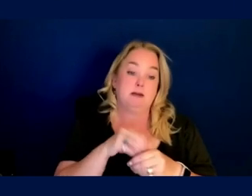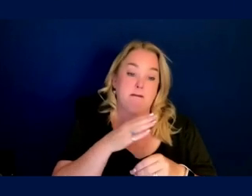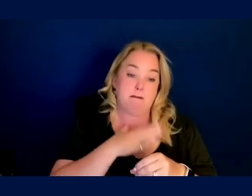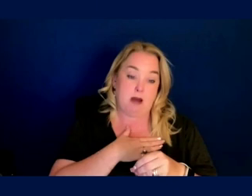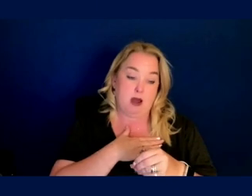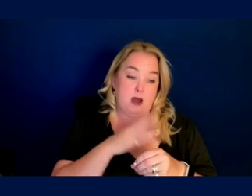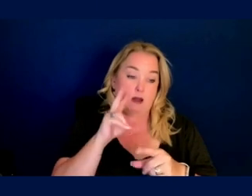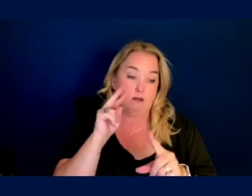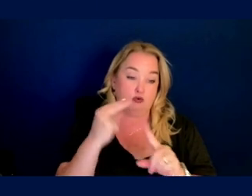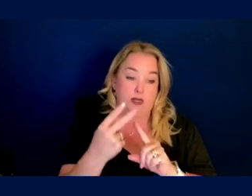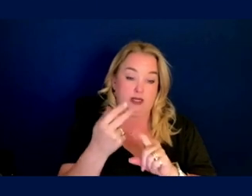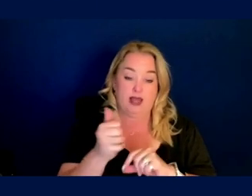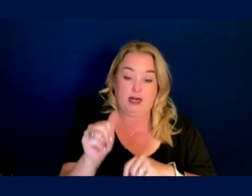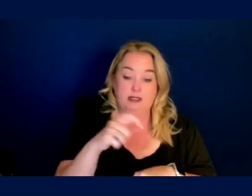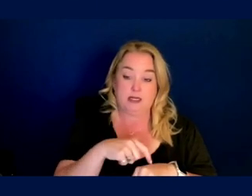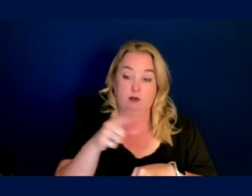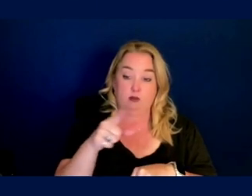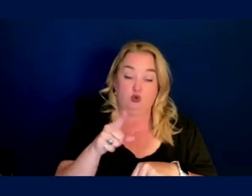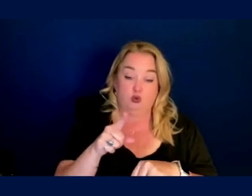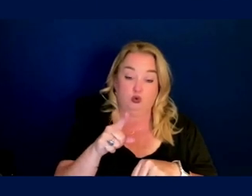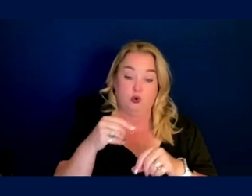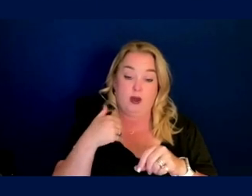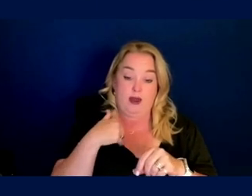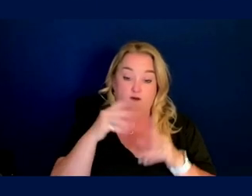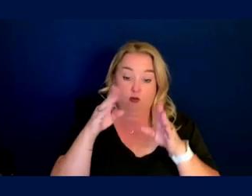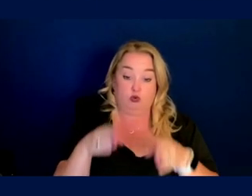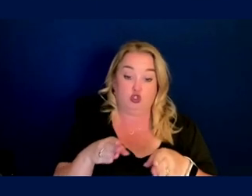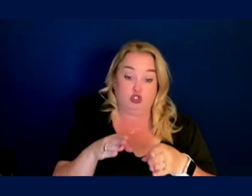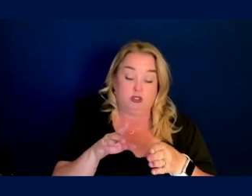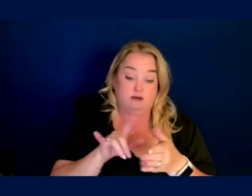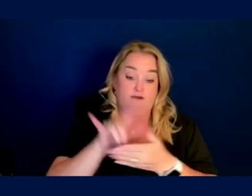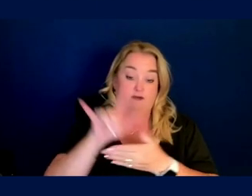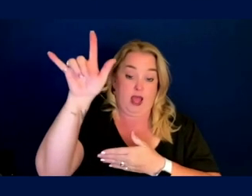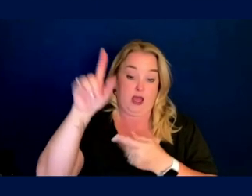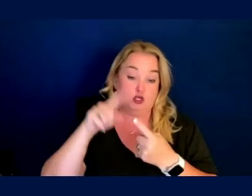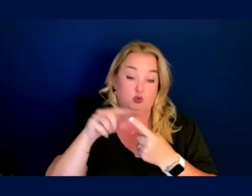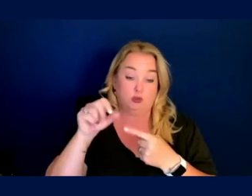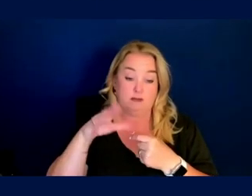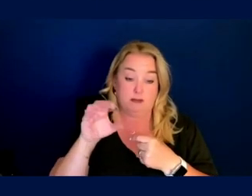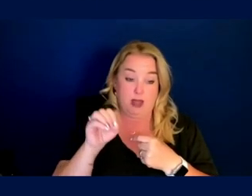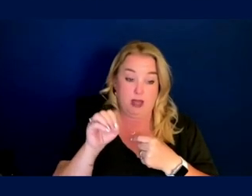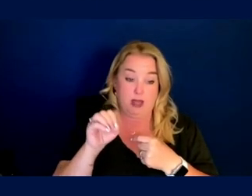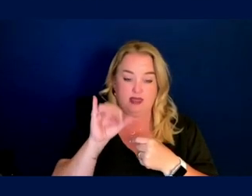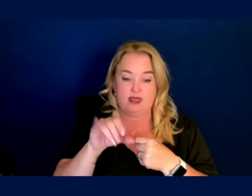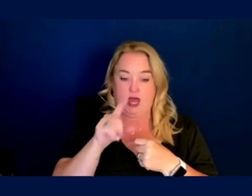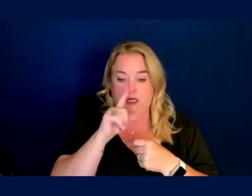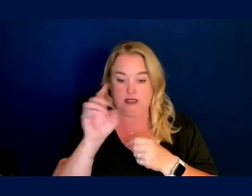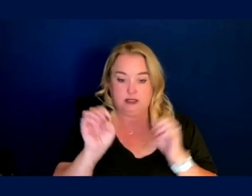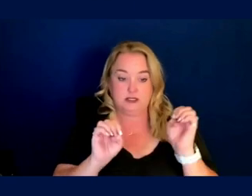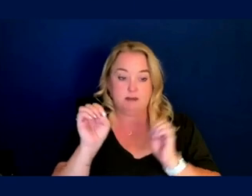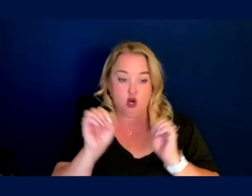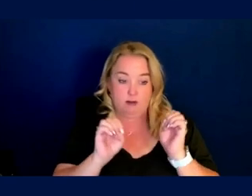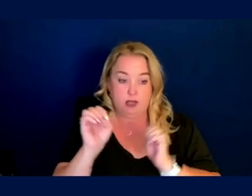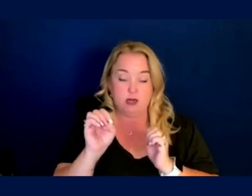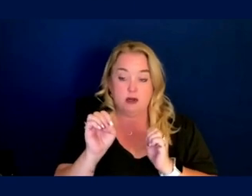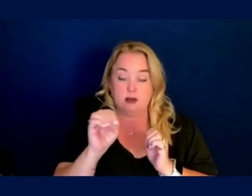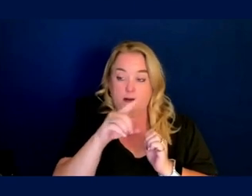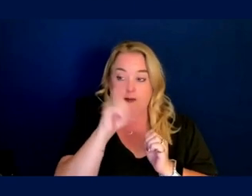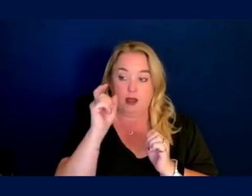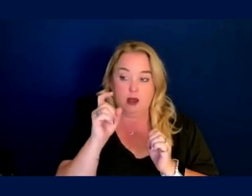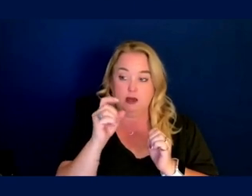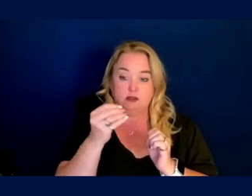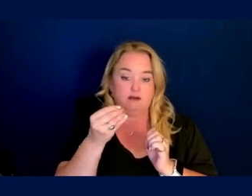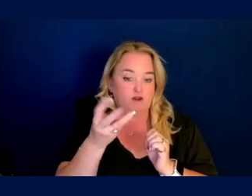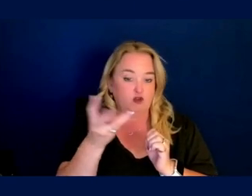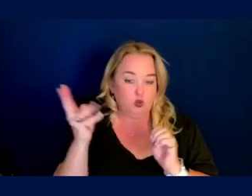view, anytime you send anyone into space, you're performing it. You're performing an experiment because there have been so few